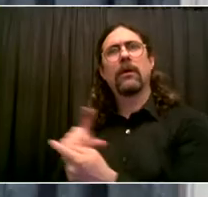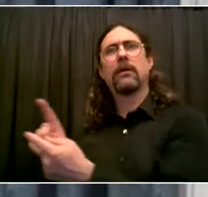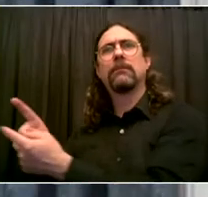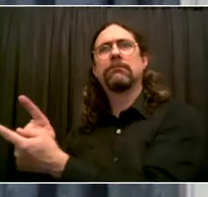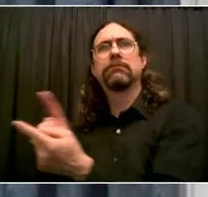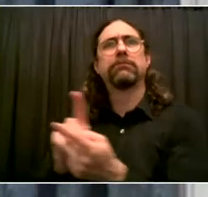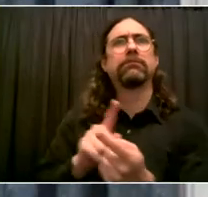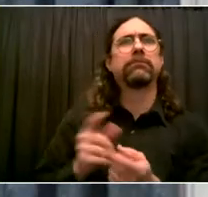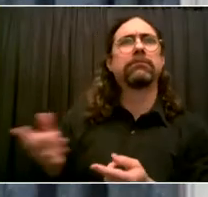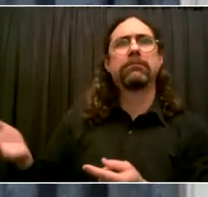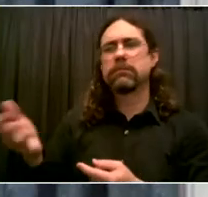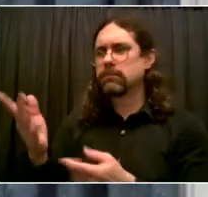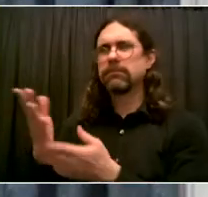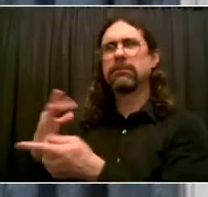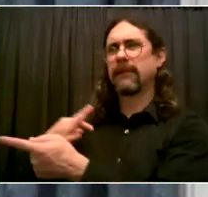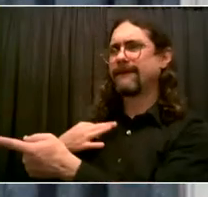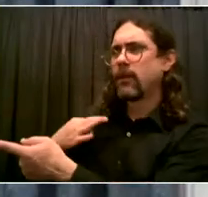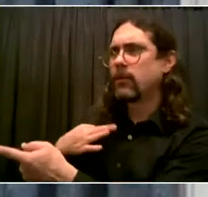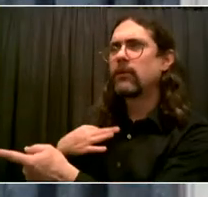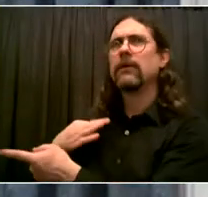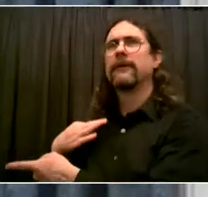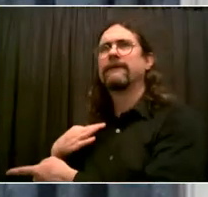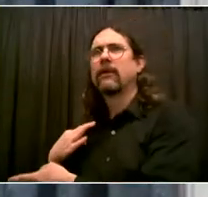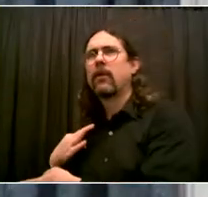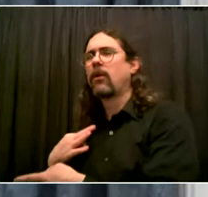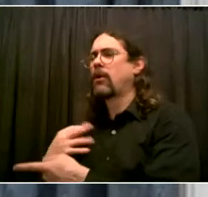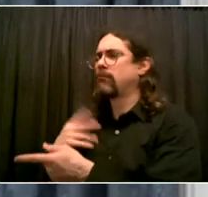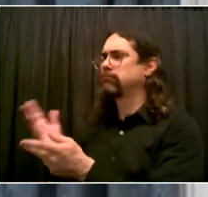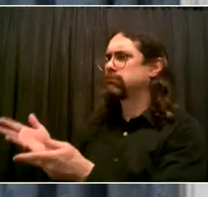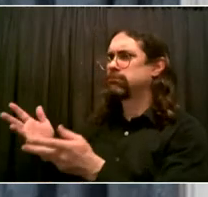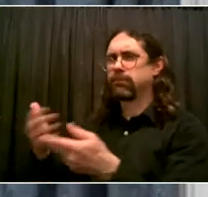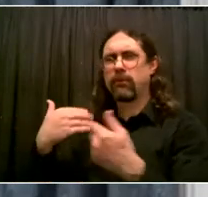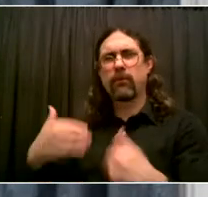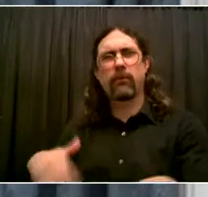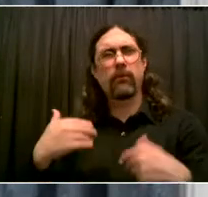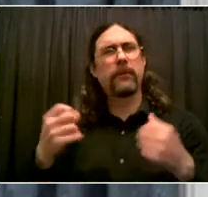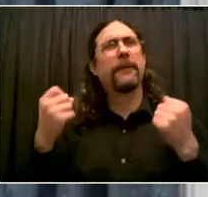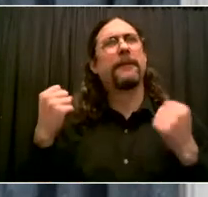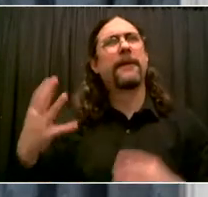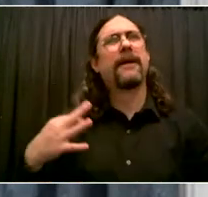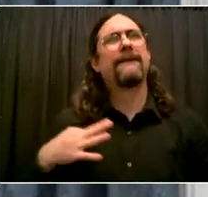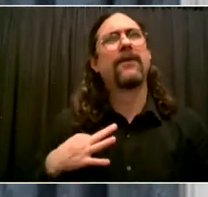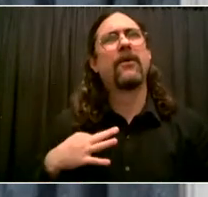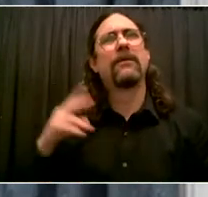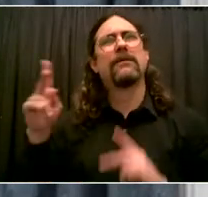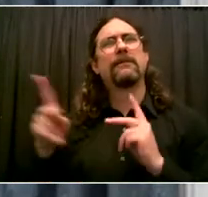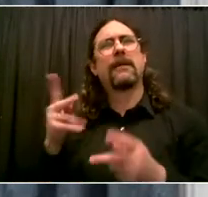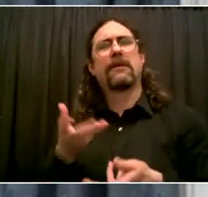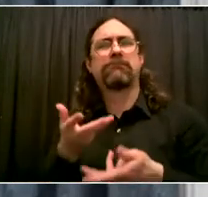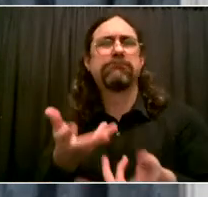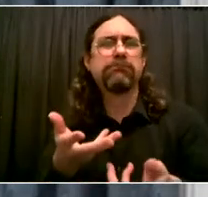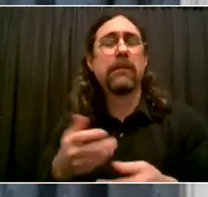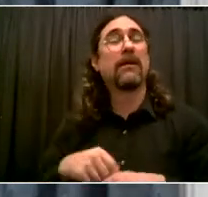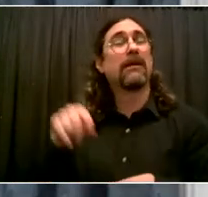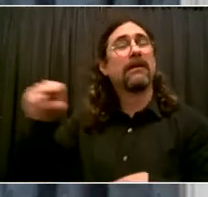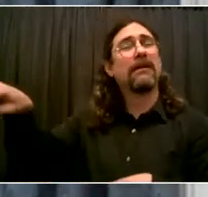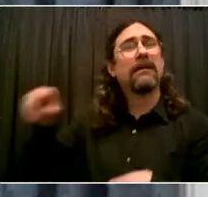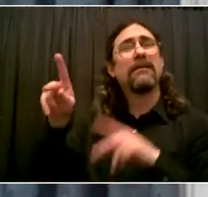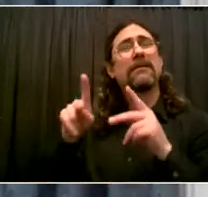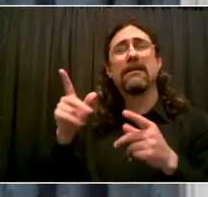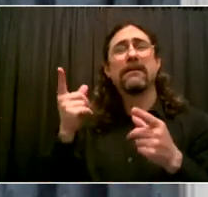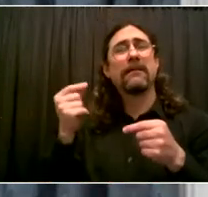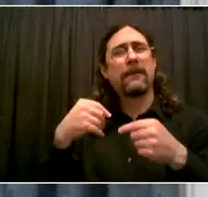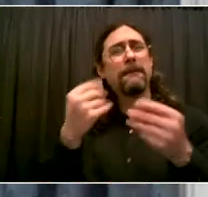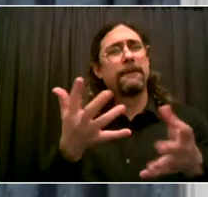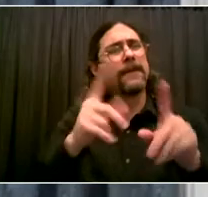to help take care of their own. They speak the language. They speak know the family histories. They have real relationships with parents